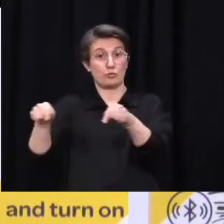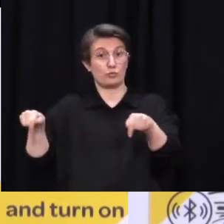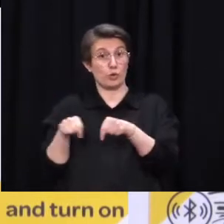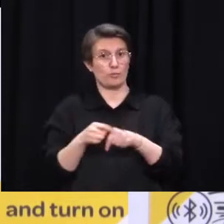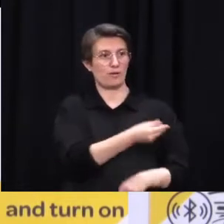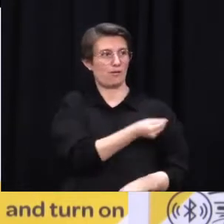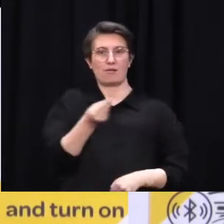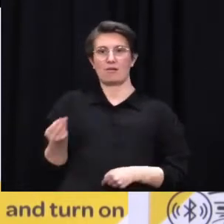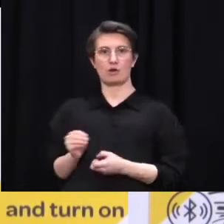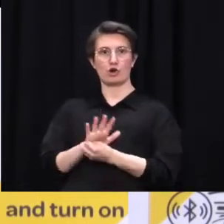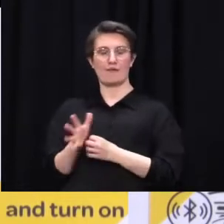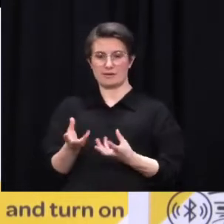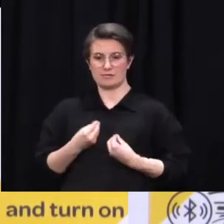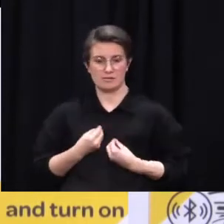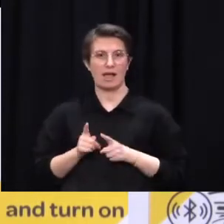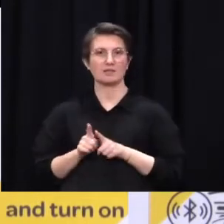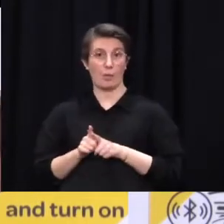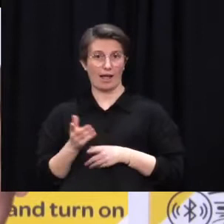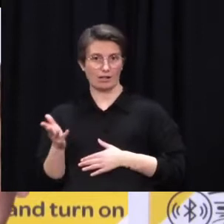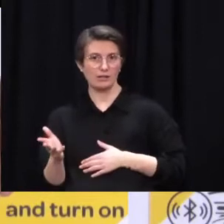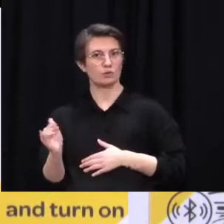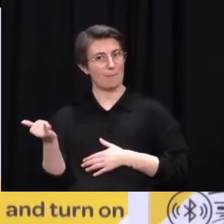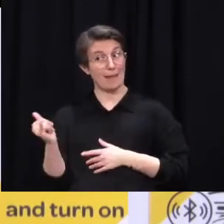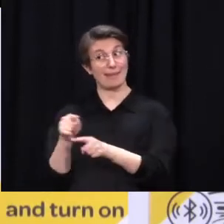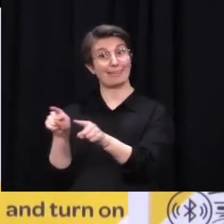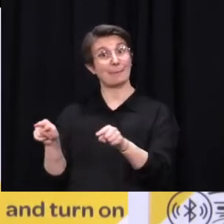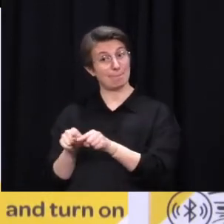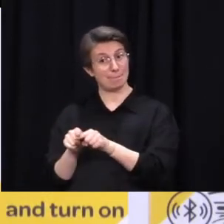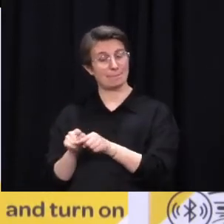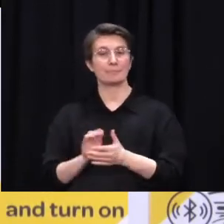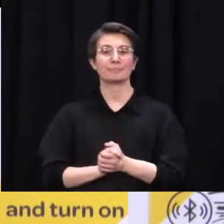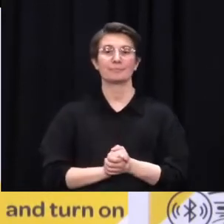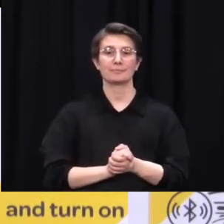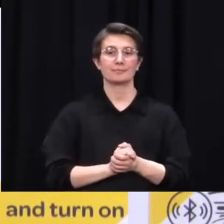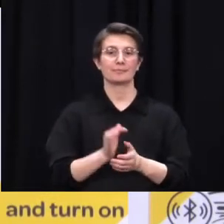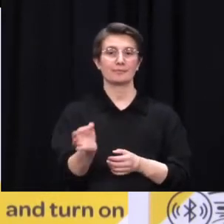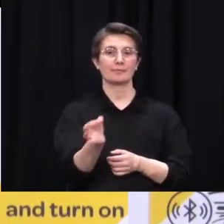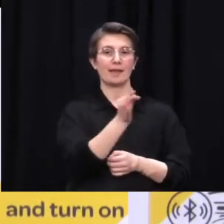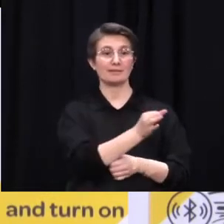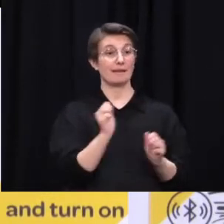Have you had test results from the 408 solid people at the jetpack and the Crowne Plaza the workers?